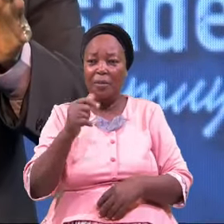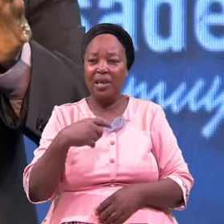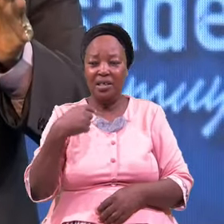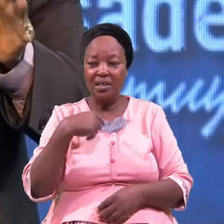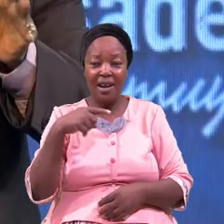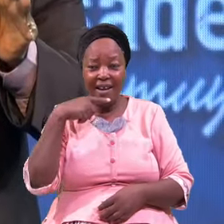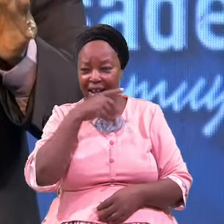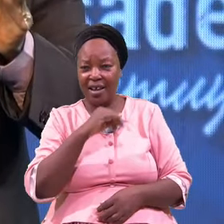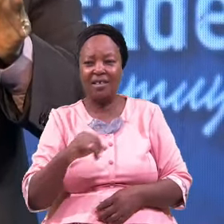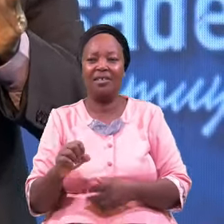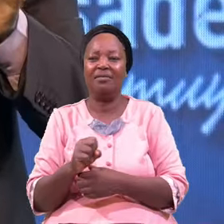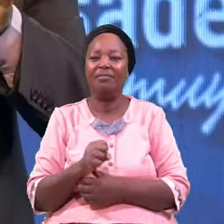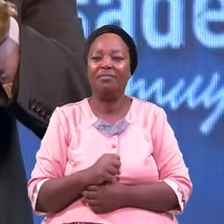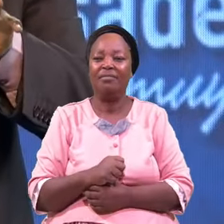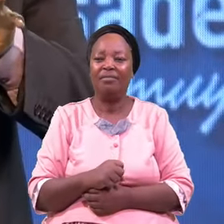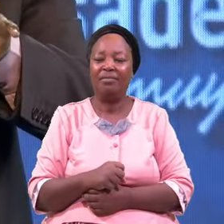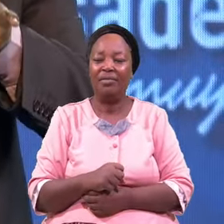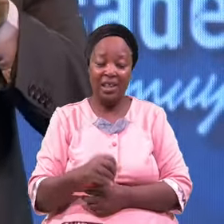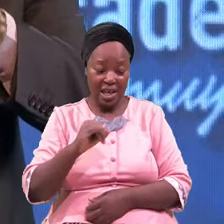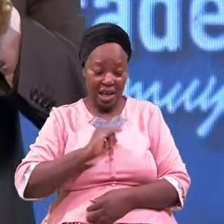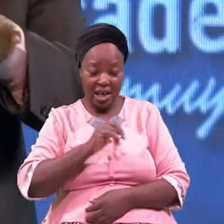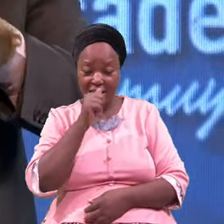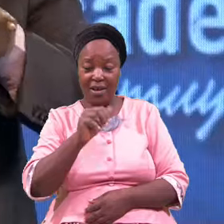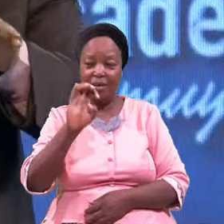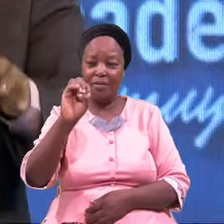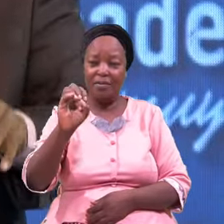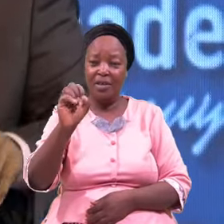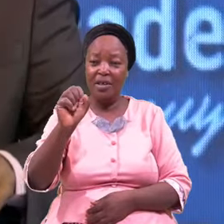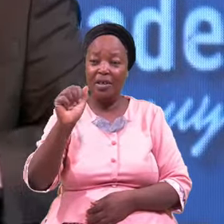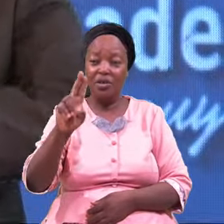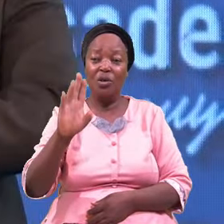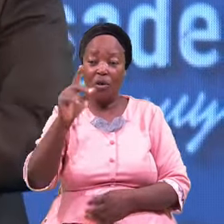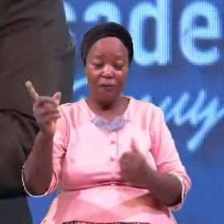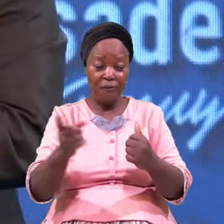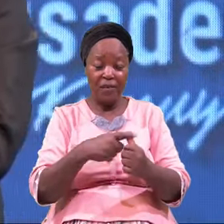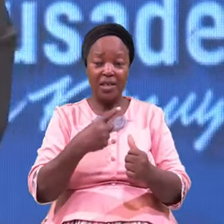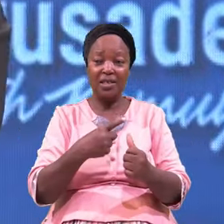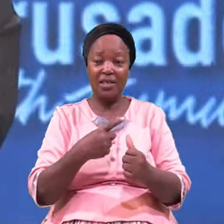I Am Esau Your First Born Son